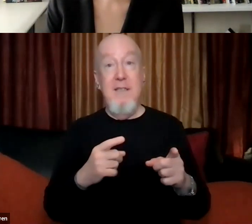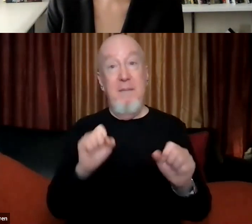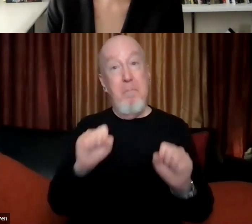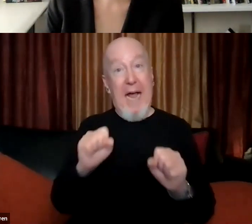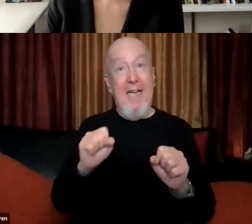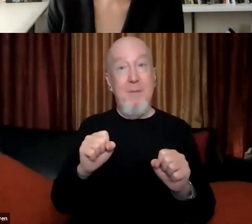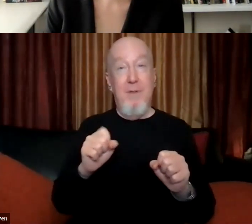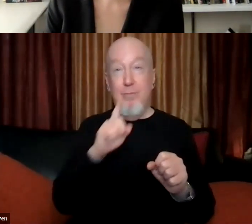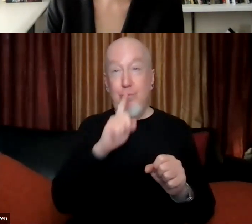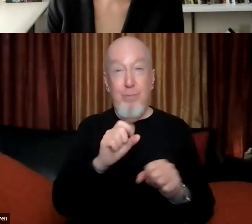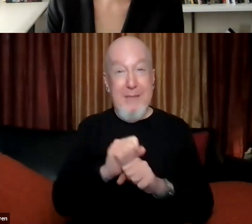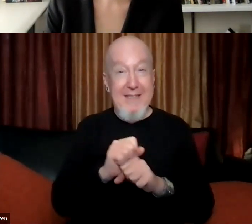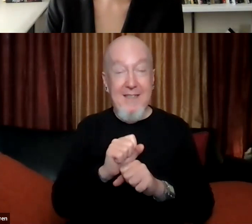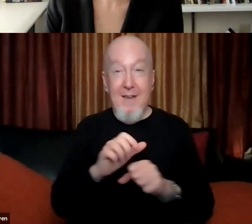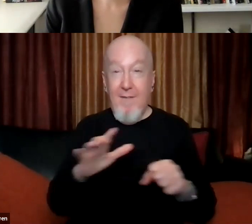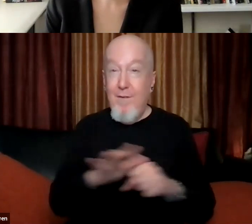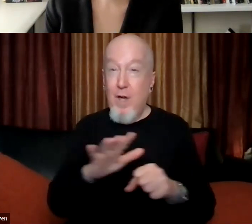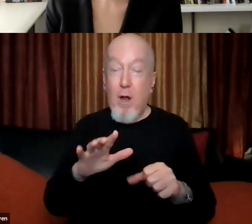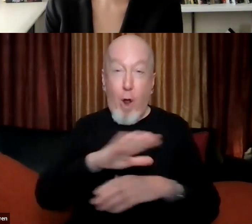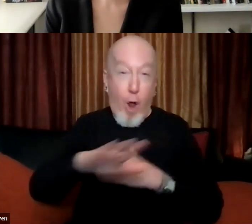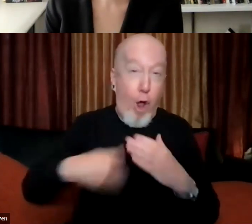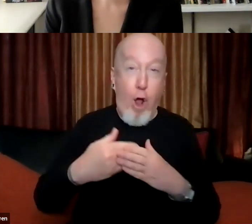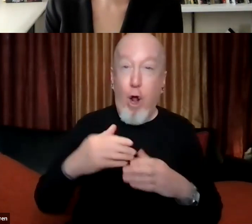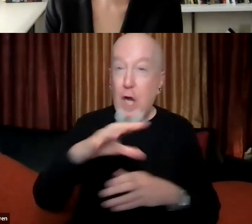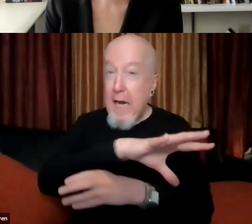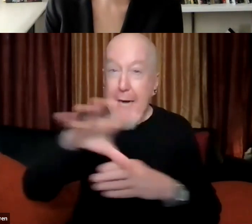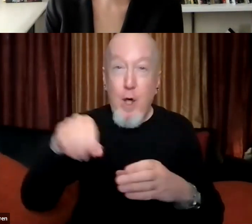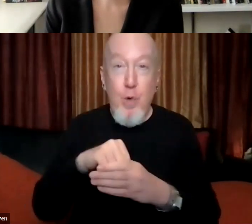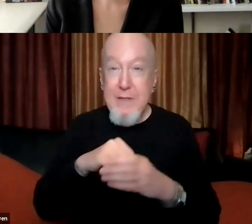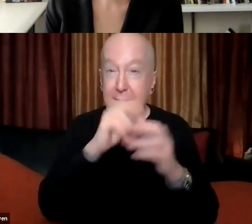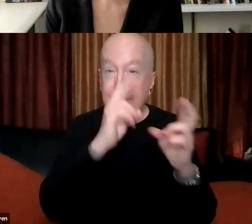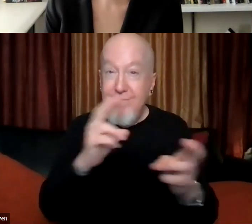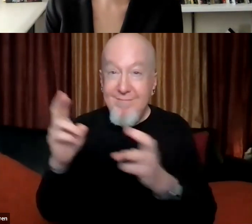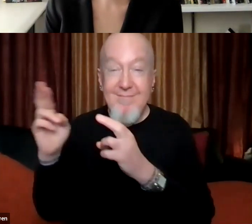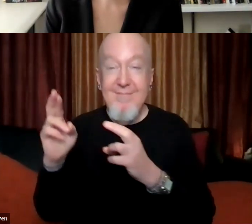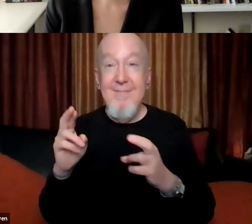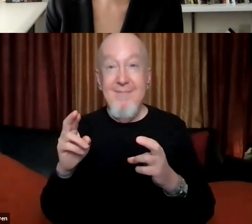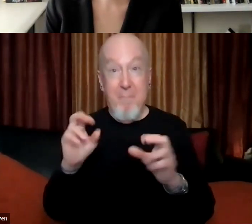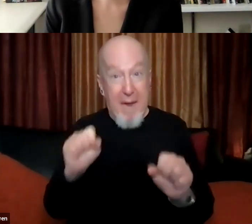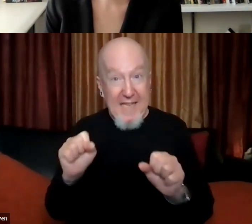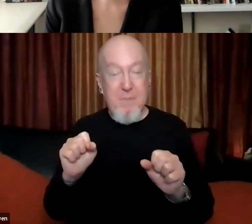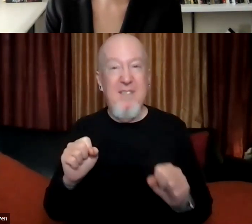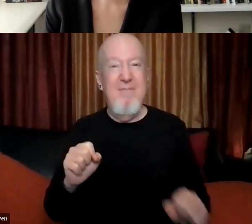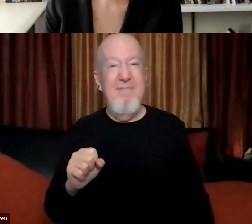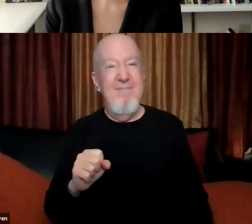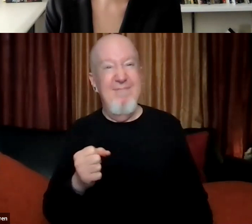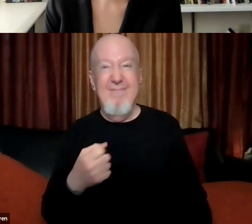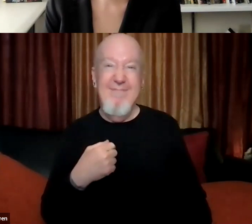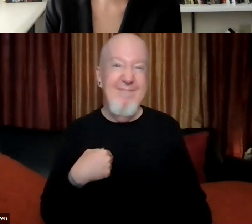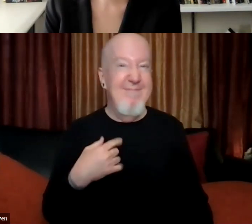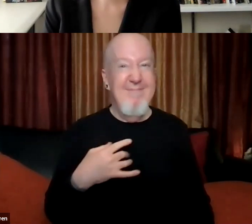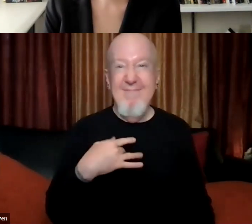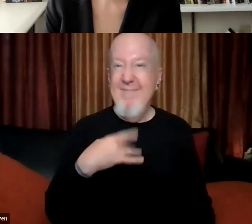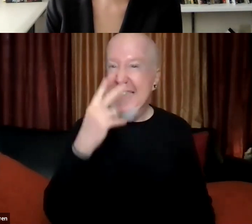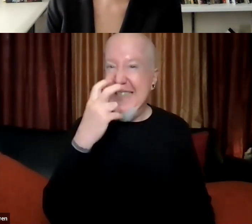possible? You know, probably not. And, you know, I just think that there is just so much heterogeneity and diversity